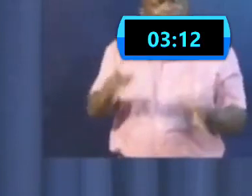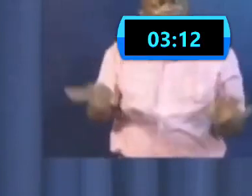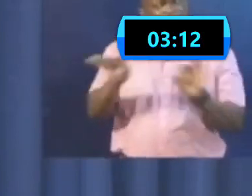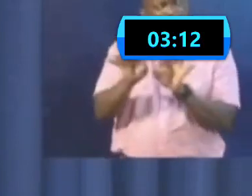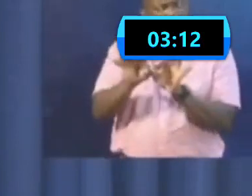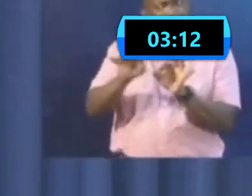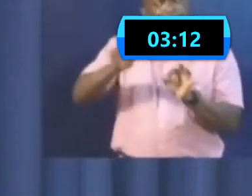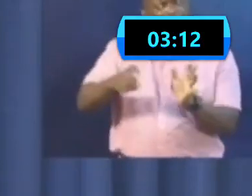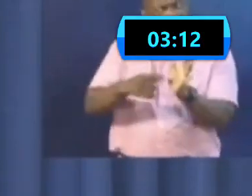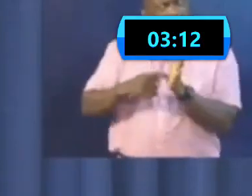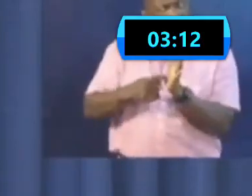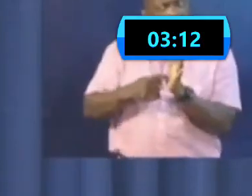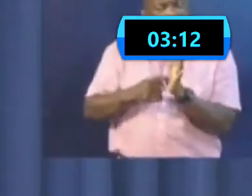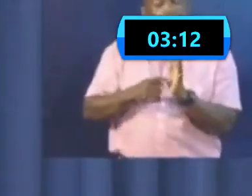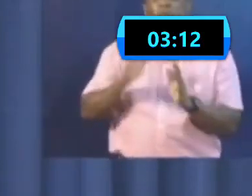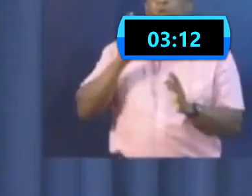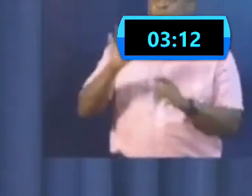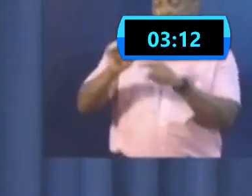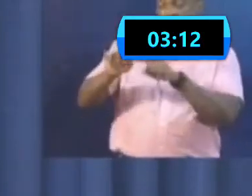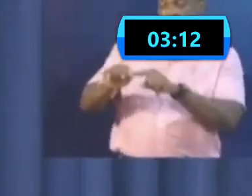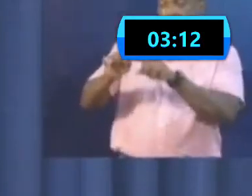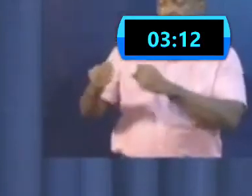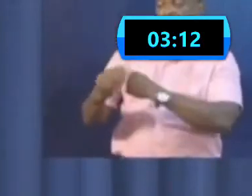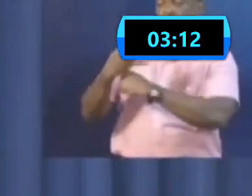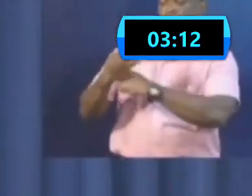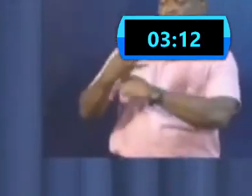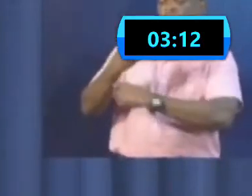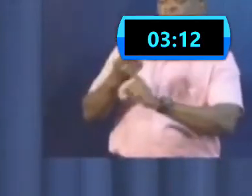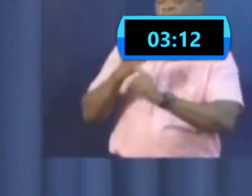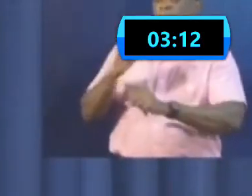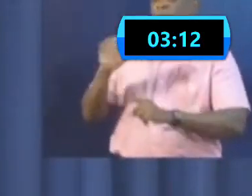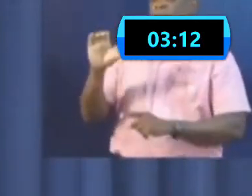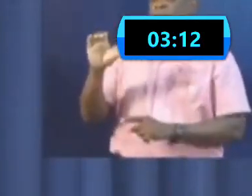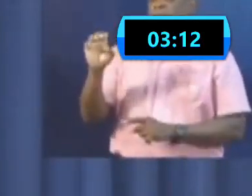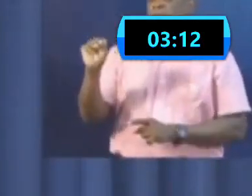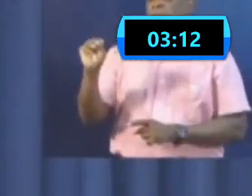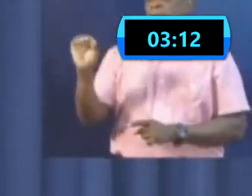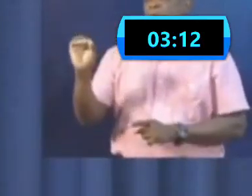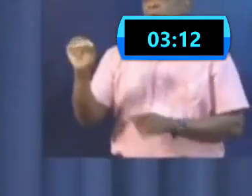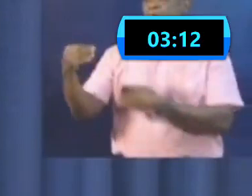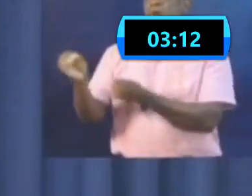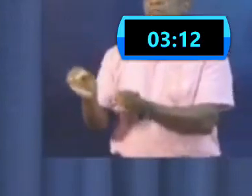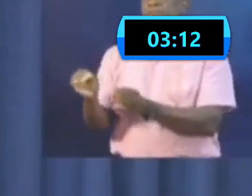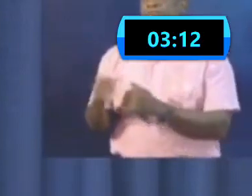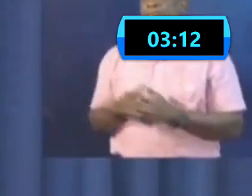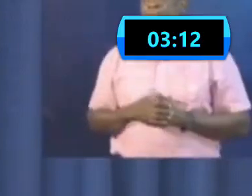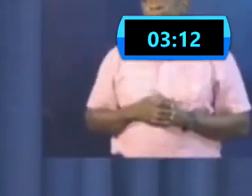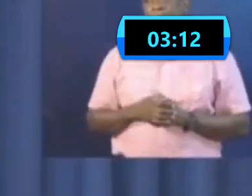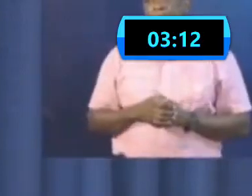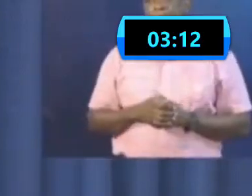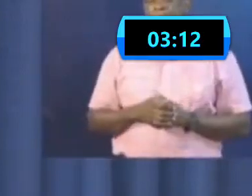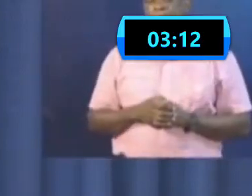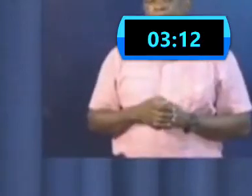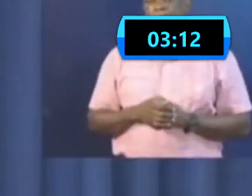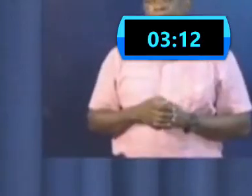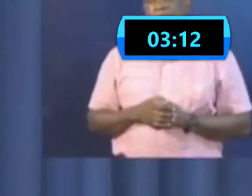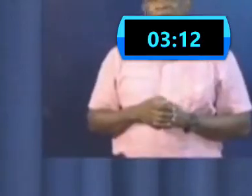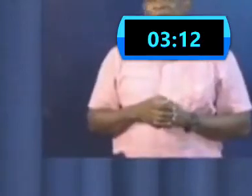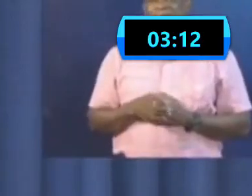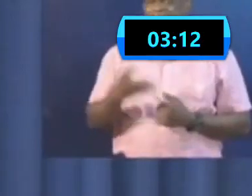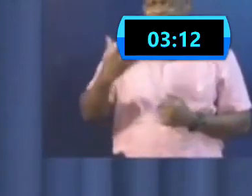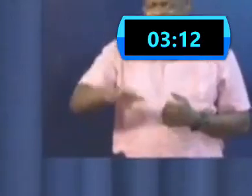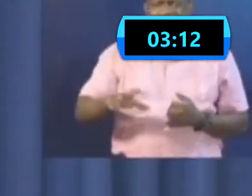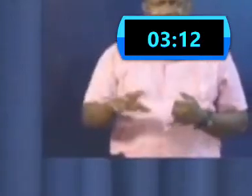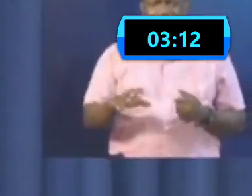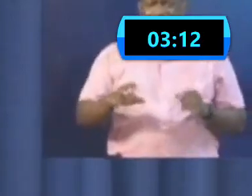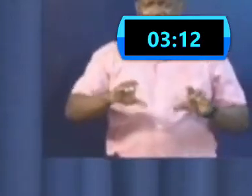CMO's office, we do that and we move on. We continue. Unnecessary actions. I myself